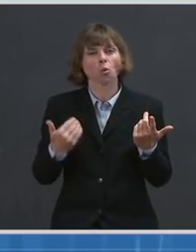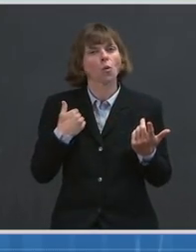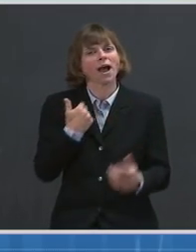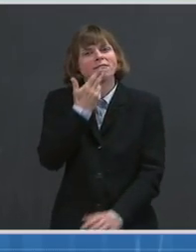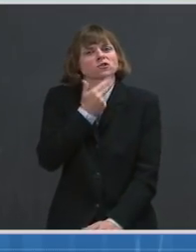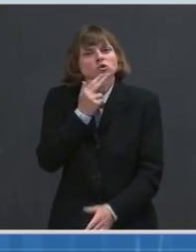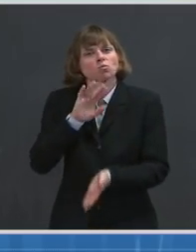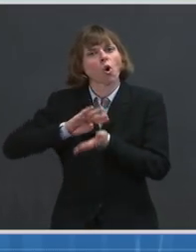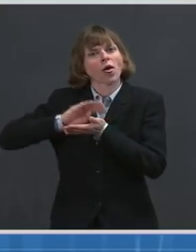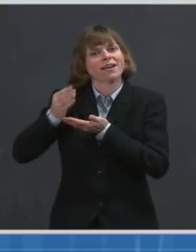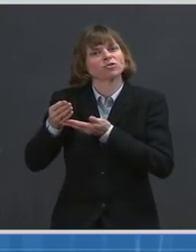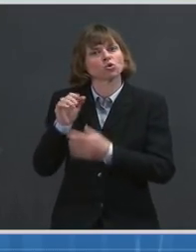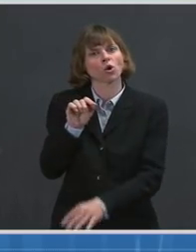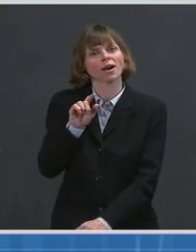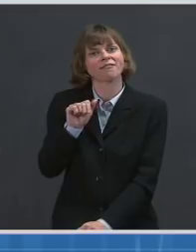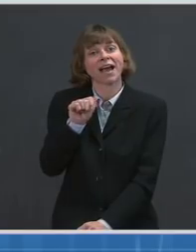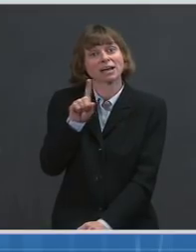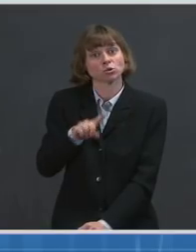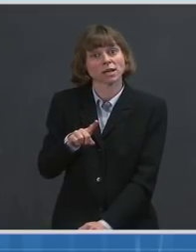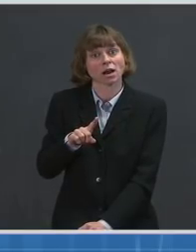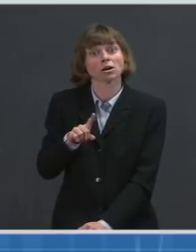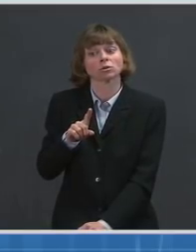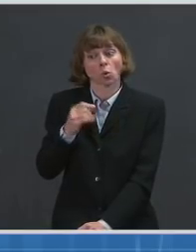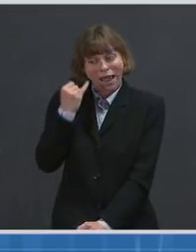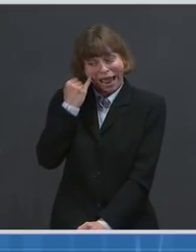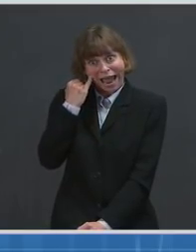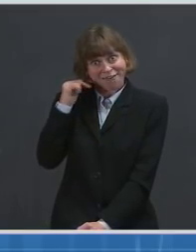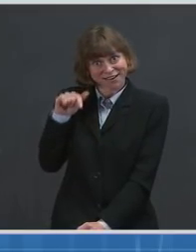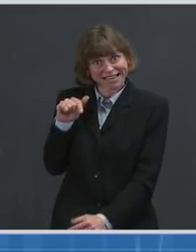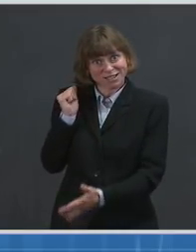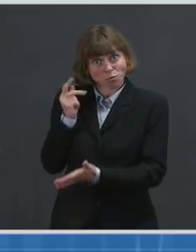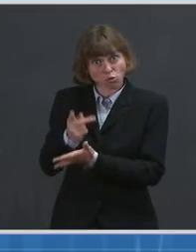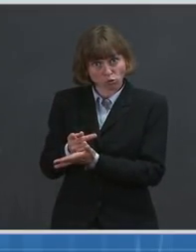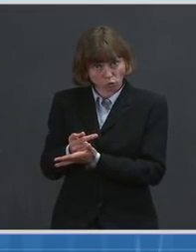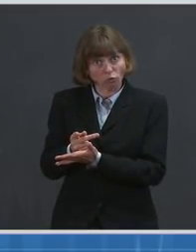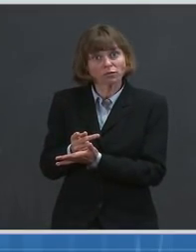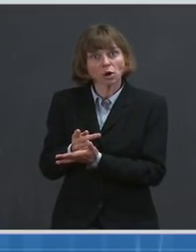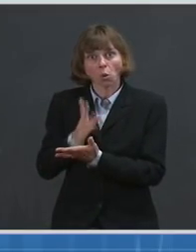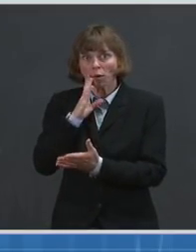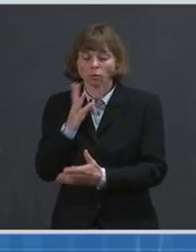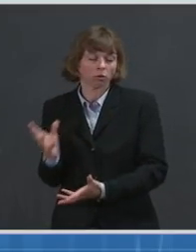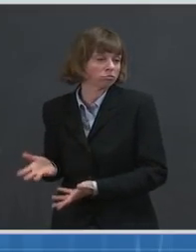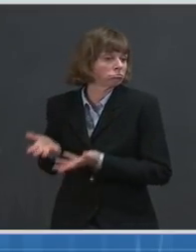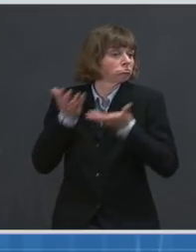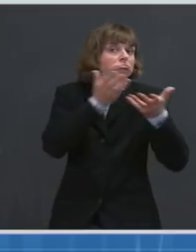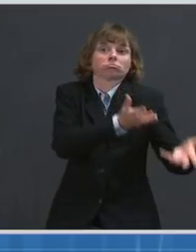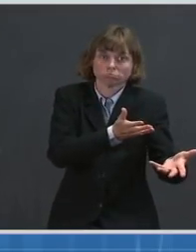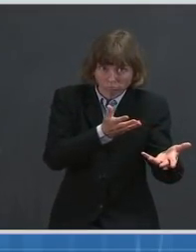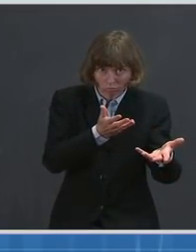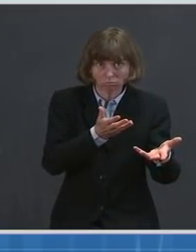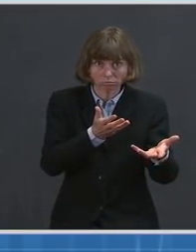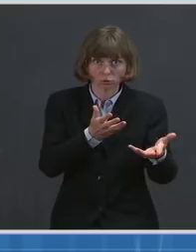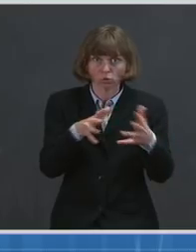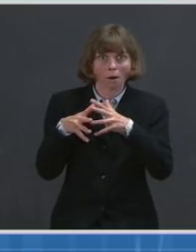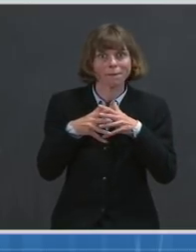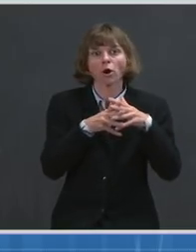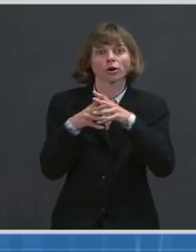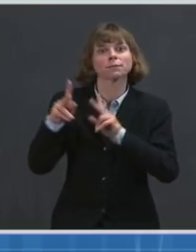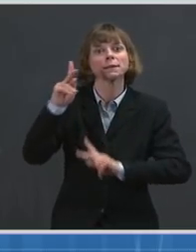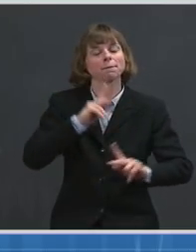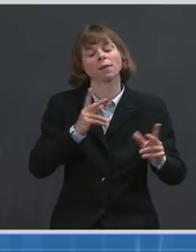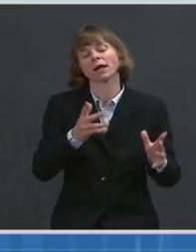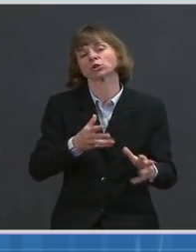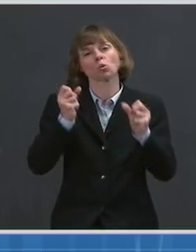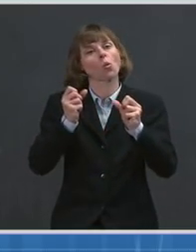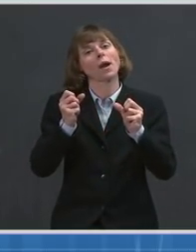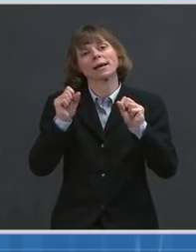AstraZeneca so that if approved, we can get that inventory out to the American people as quickly as possible, as